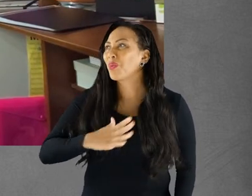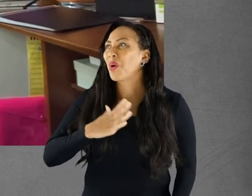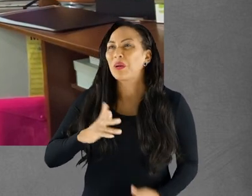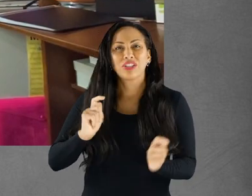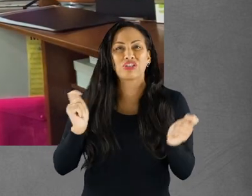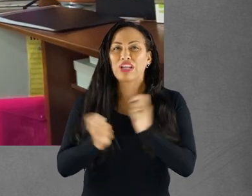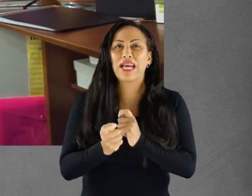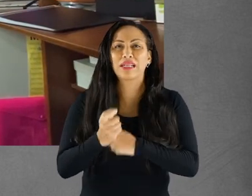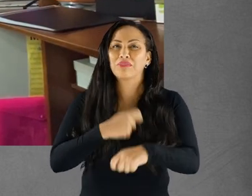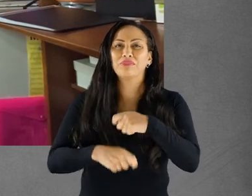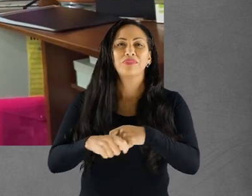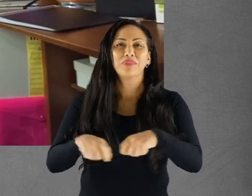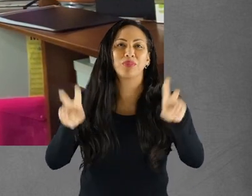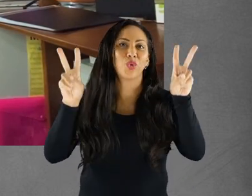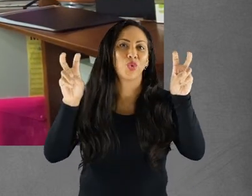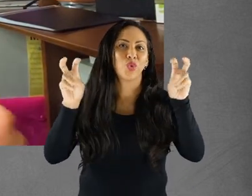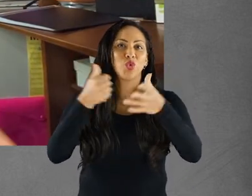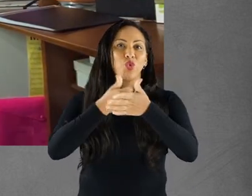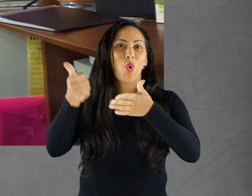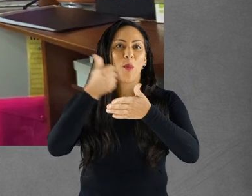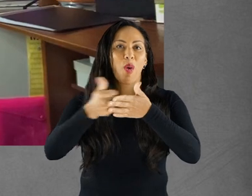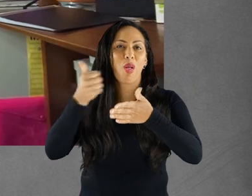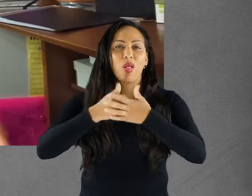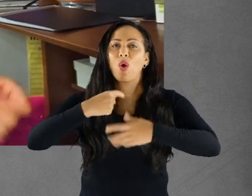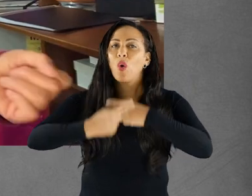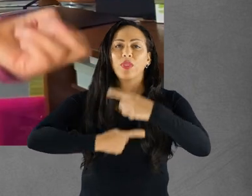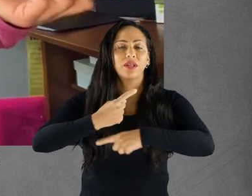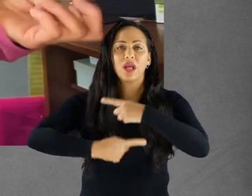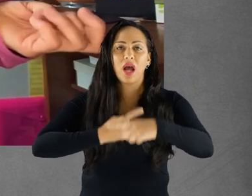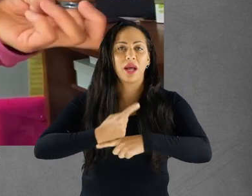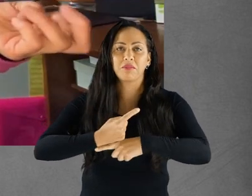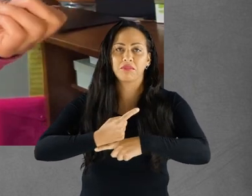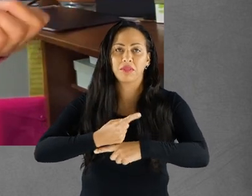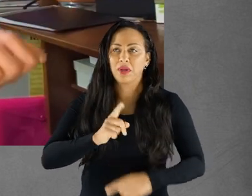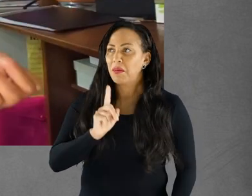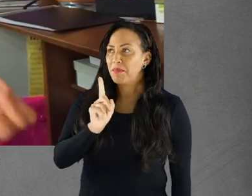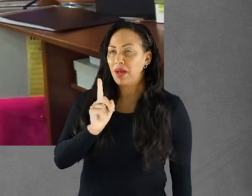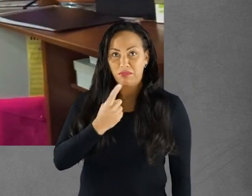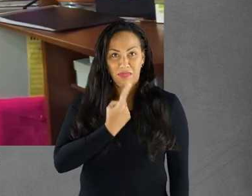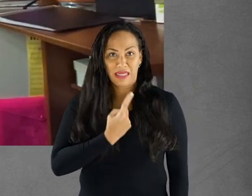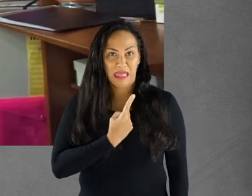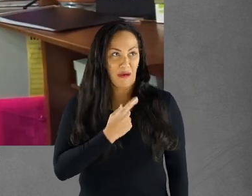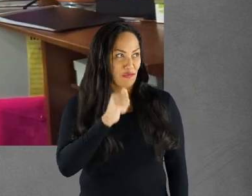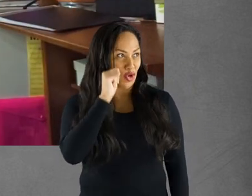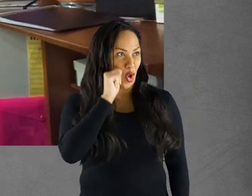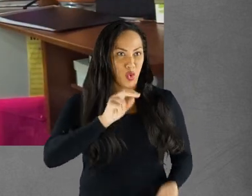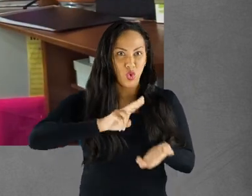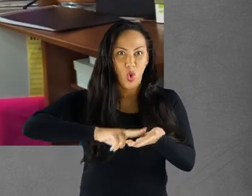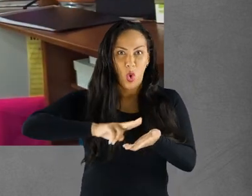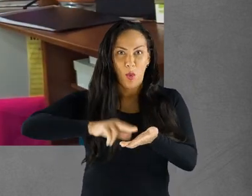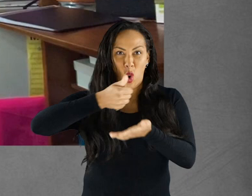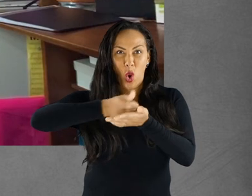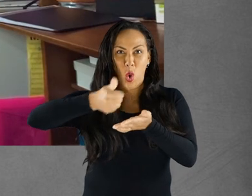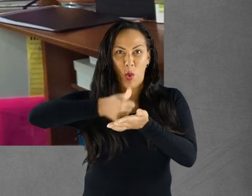all the time but I didn't know myself what normal was.